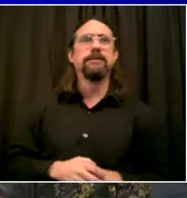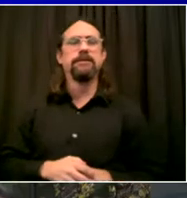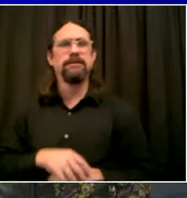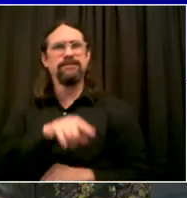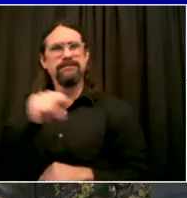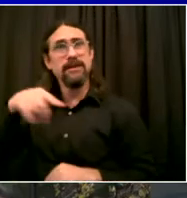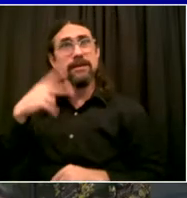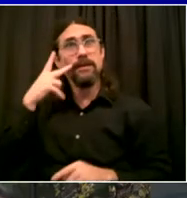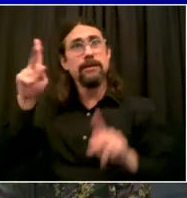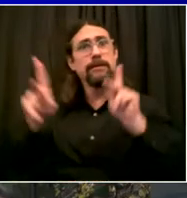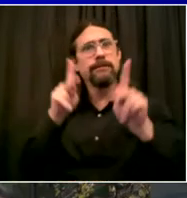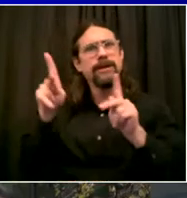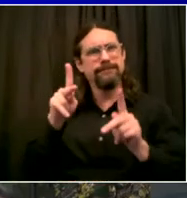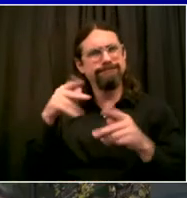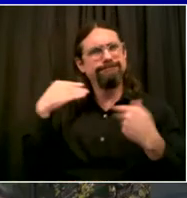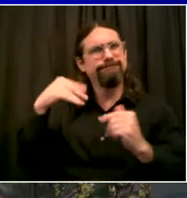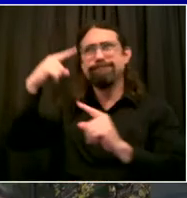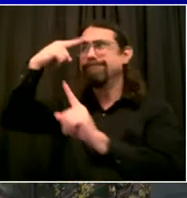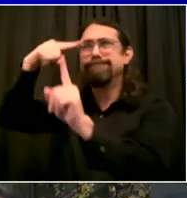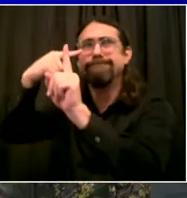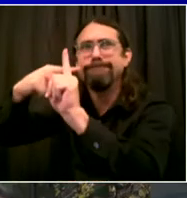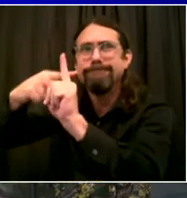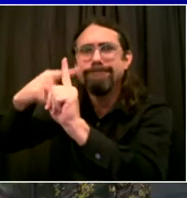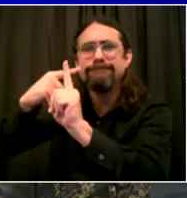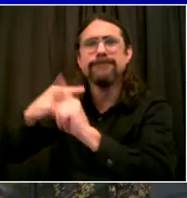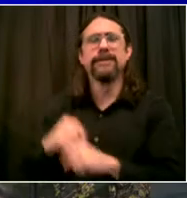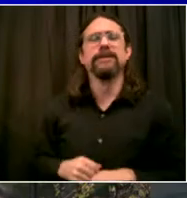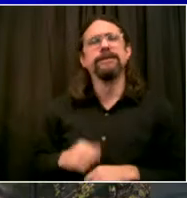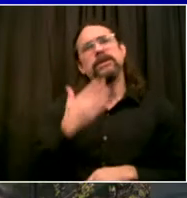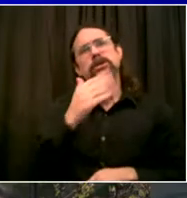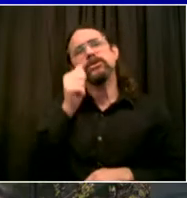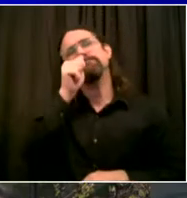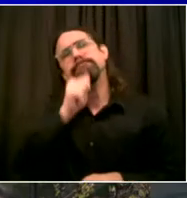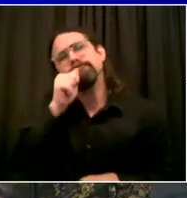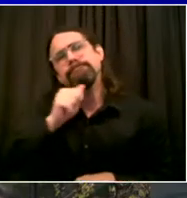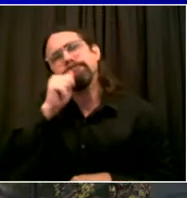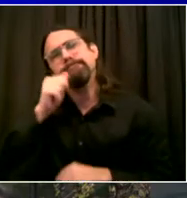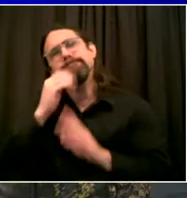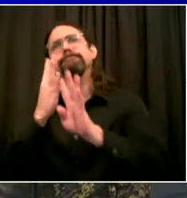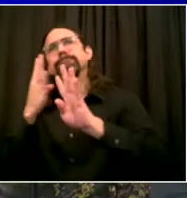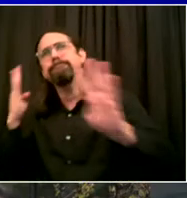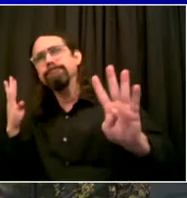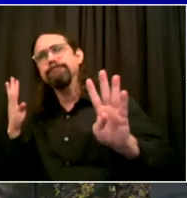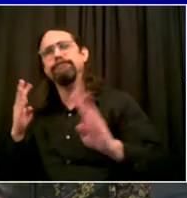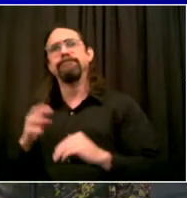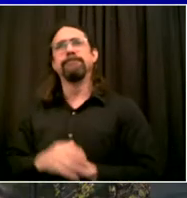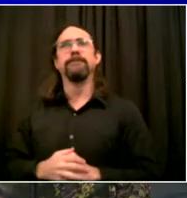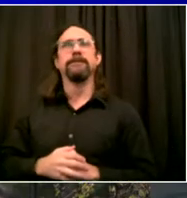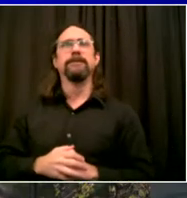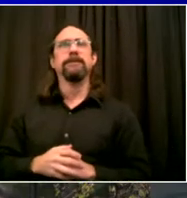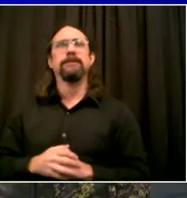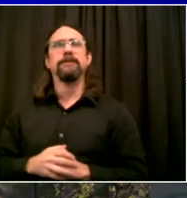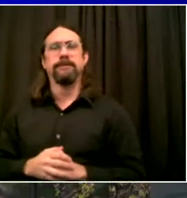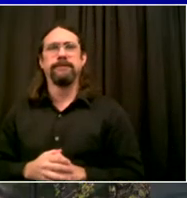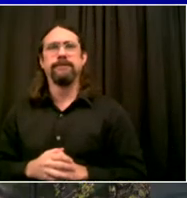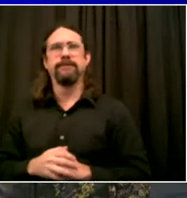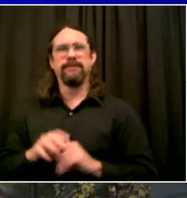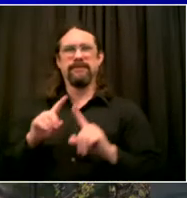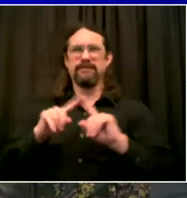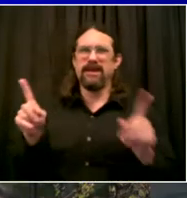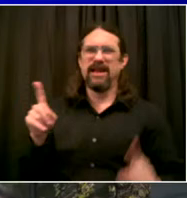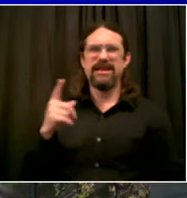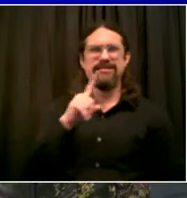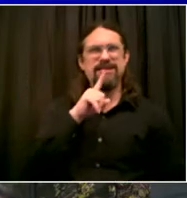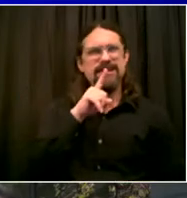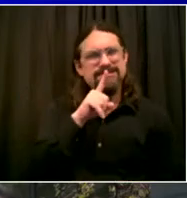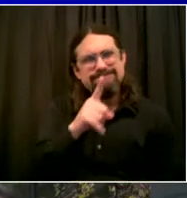us it was an extraordinarily frustrating experience to be in a line for hours. It shouldn't even have existed to begin with. There should not have been a